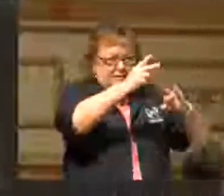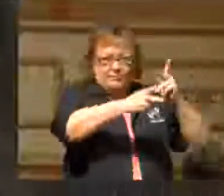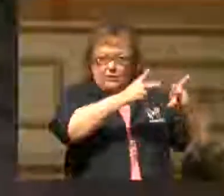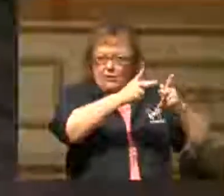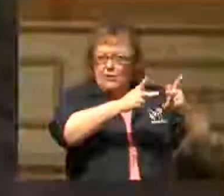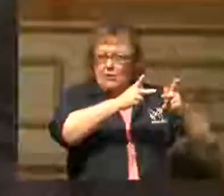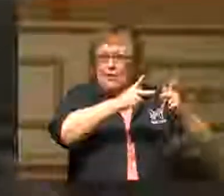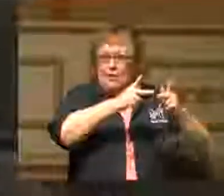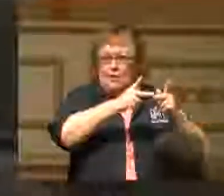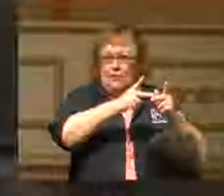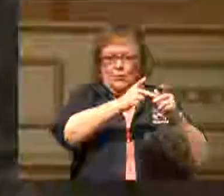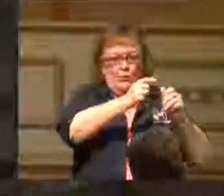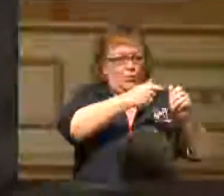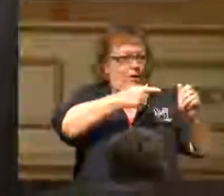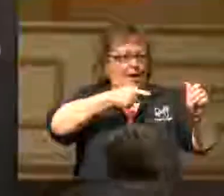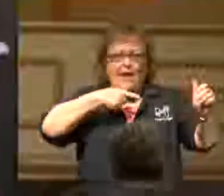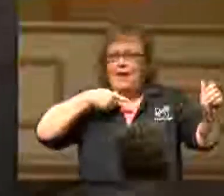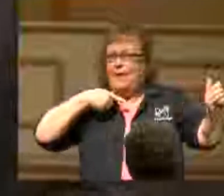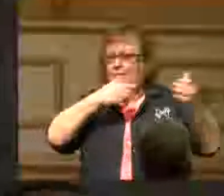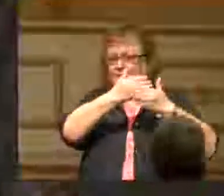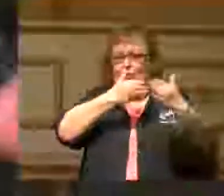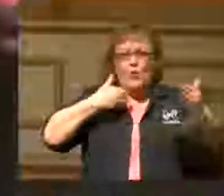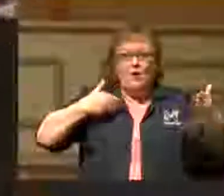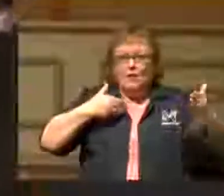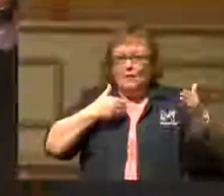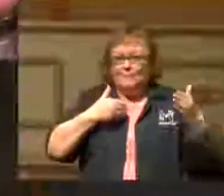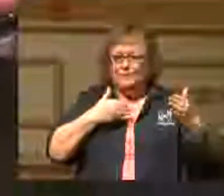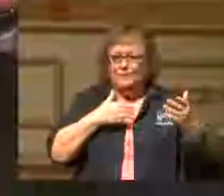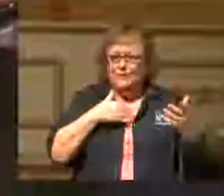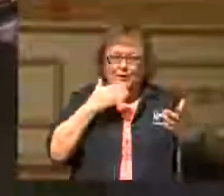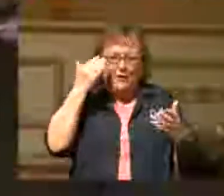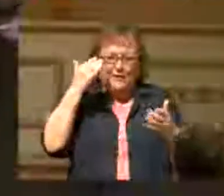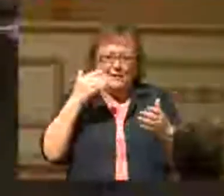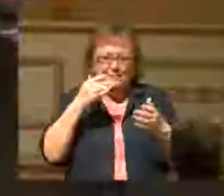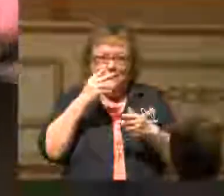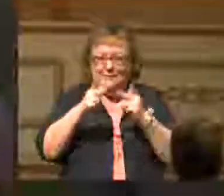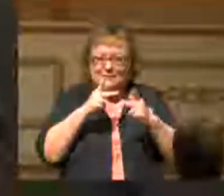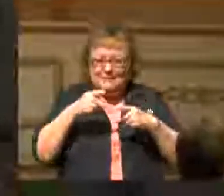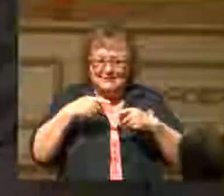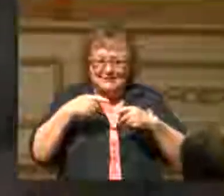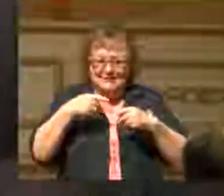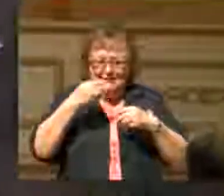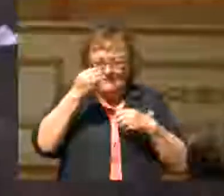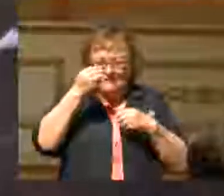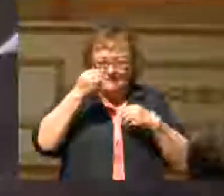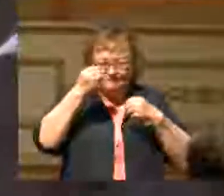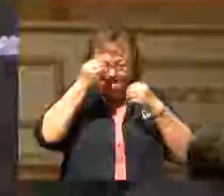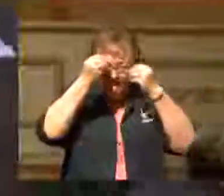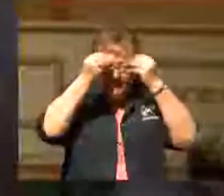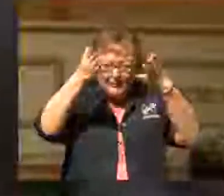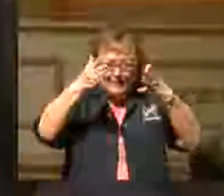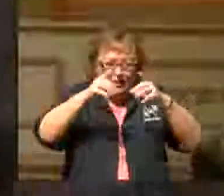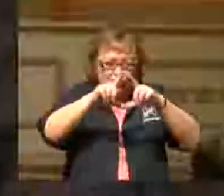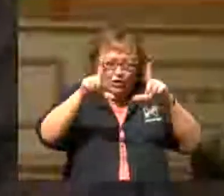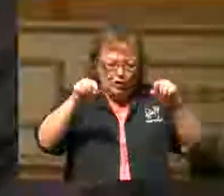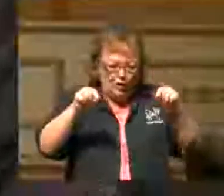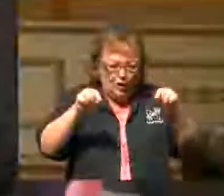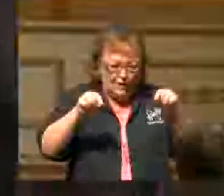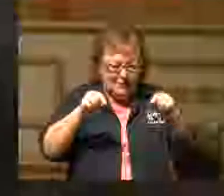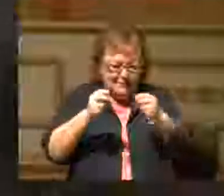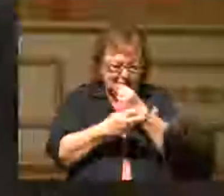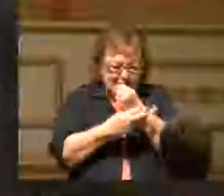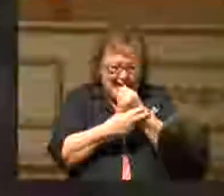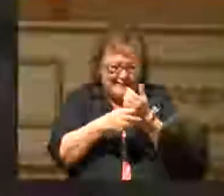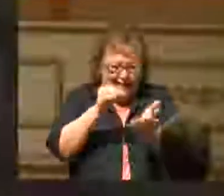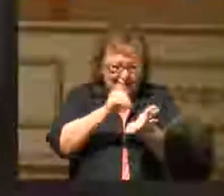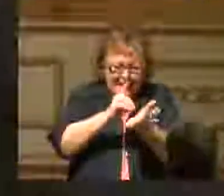Kind of like when people send out a card to people, save the date. I want you to come to our wedding. I want you to